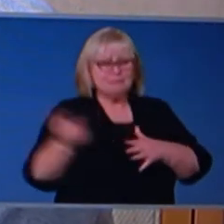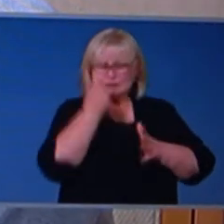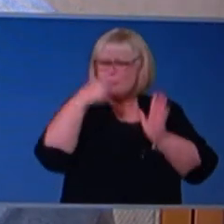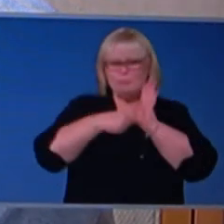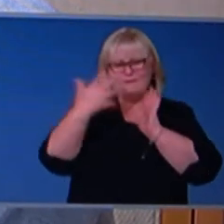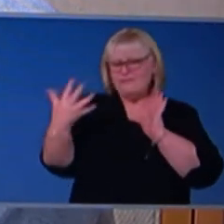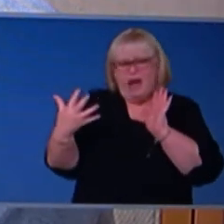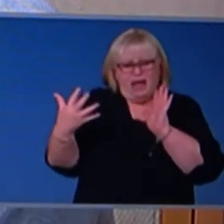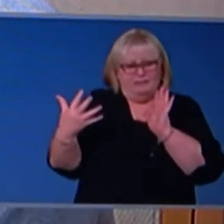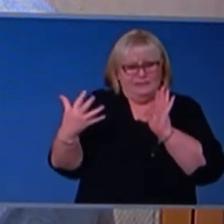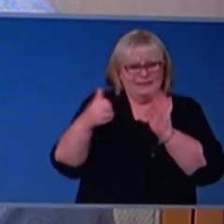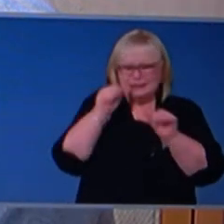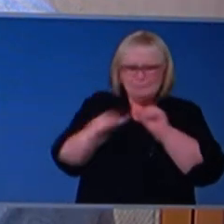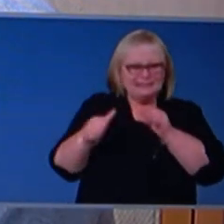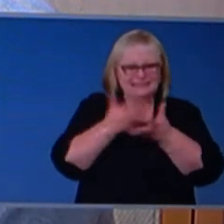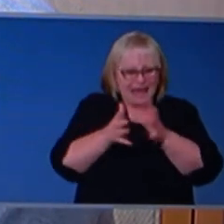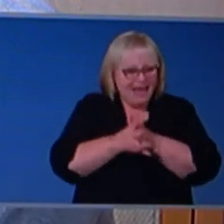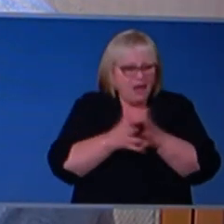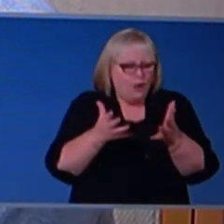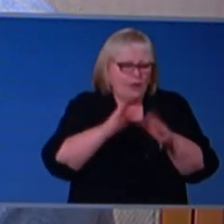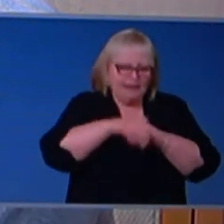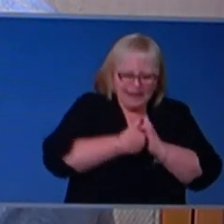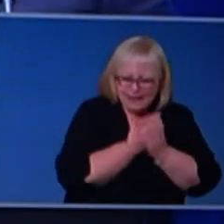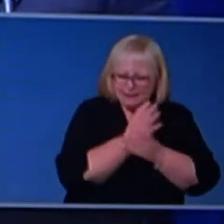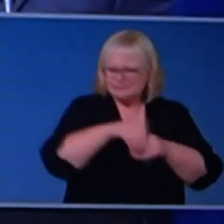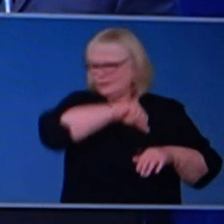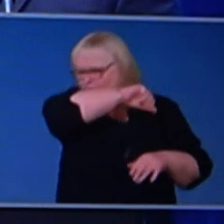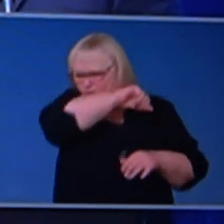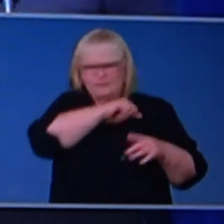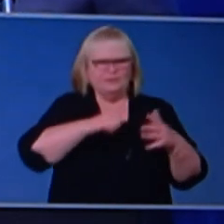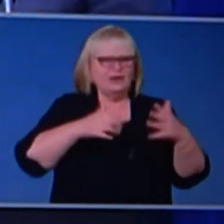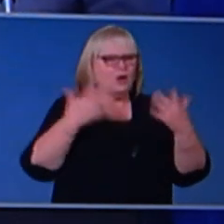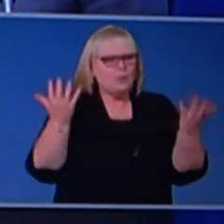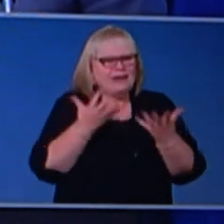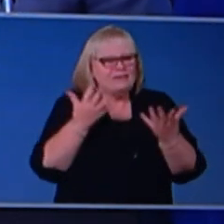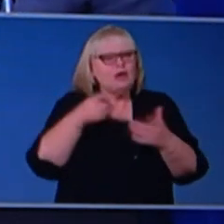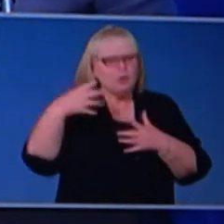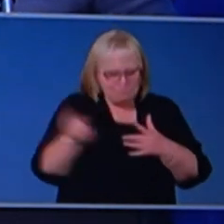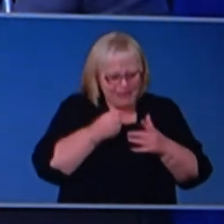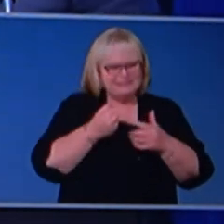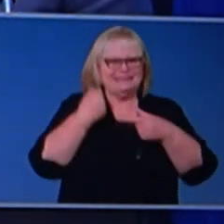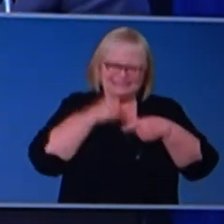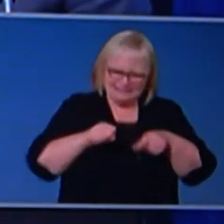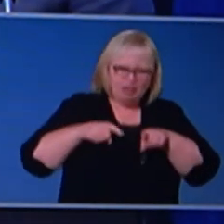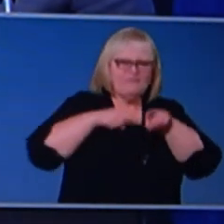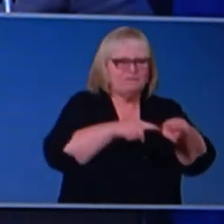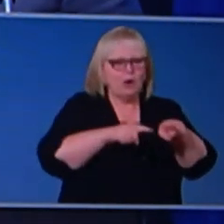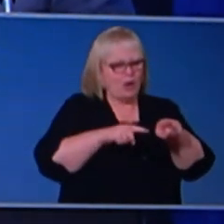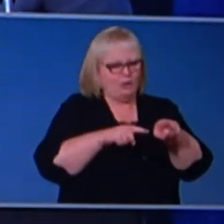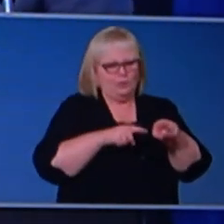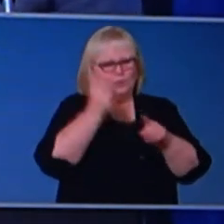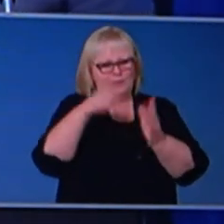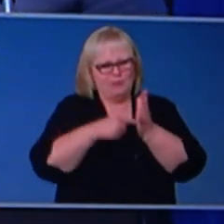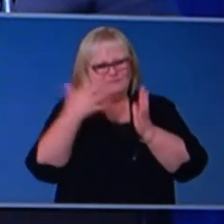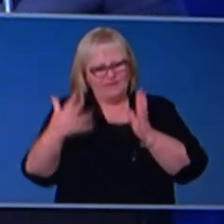it. Uh, that together with hand hygiene and the, the many other, uh, elements that go into, uh, protecting individuals and,